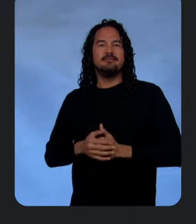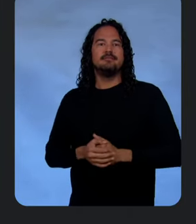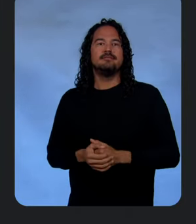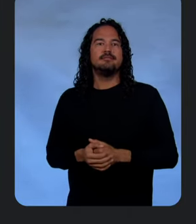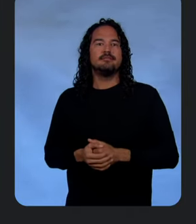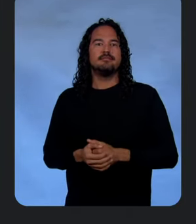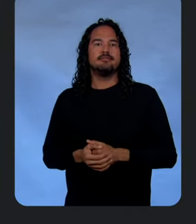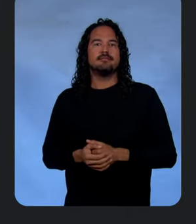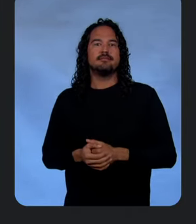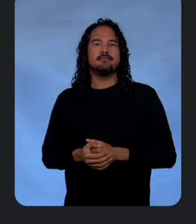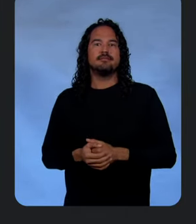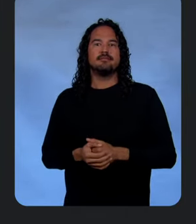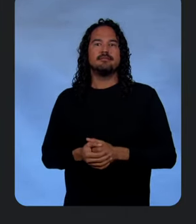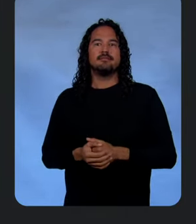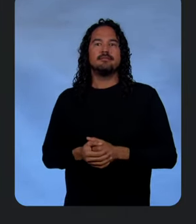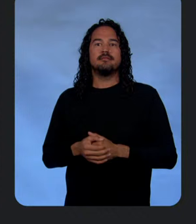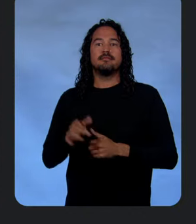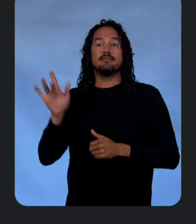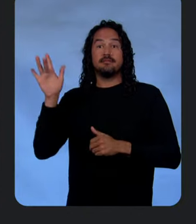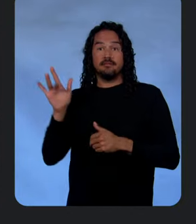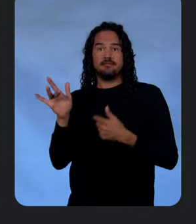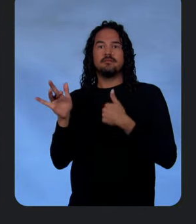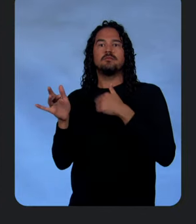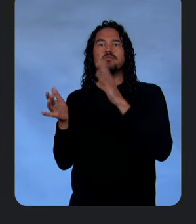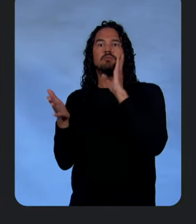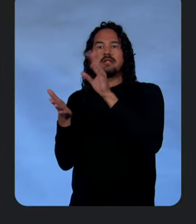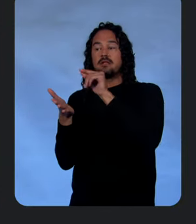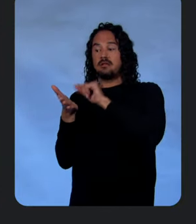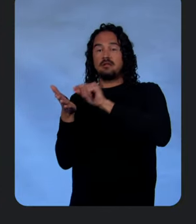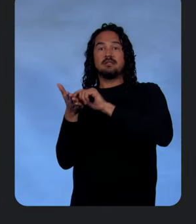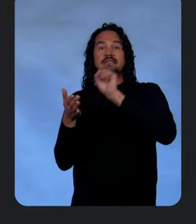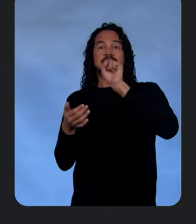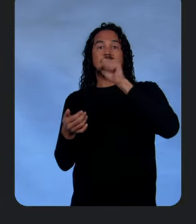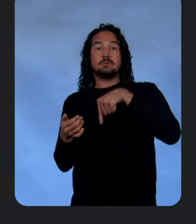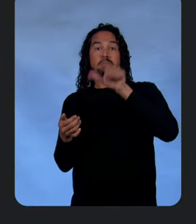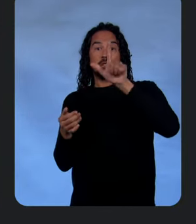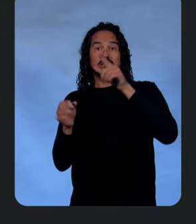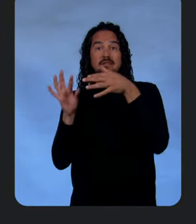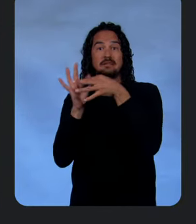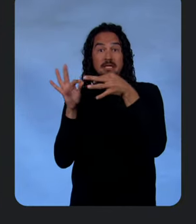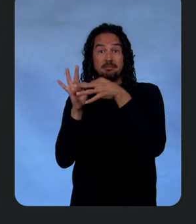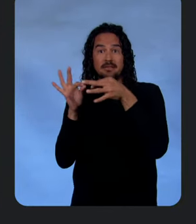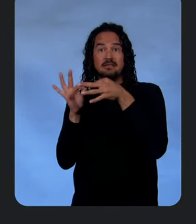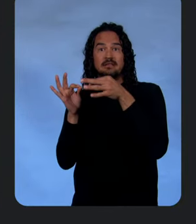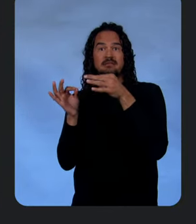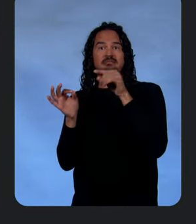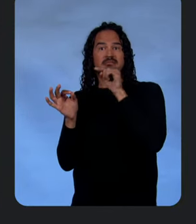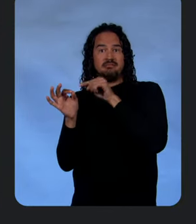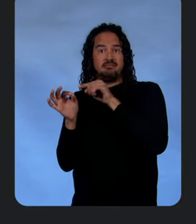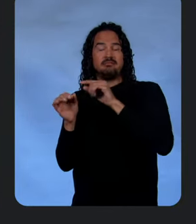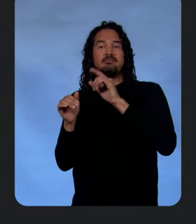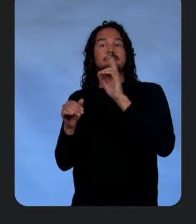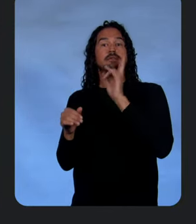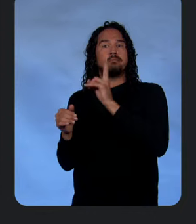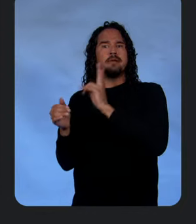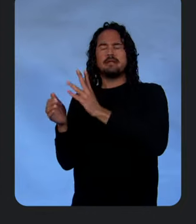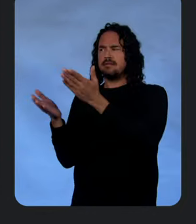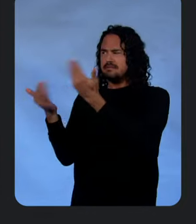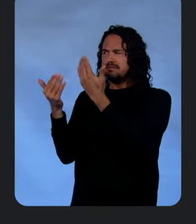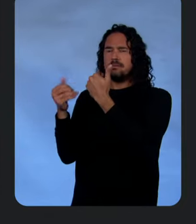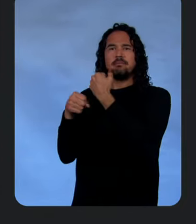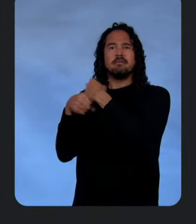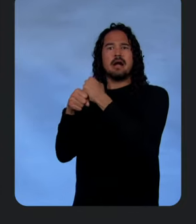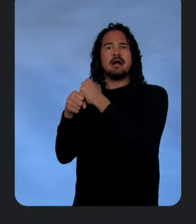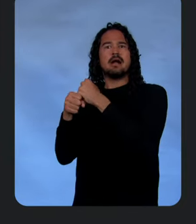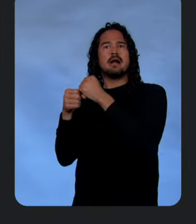I'm going to come in to write a SQL statement. And what we're going to do is ask Gemini to essentially build us something where we have a